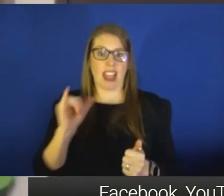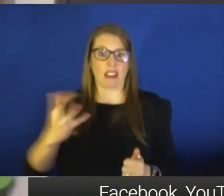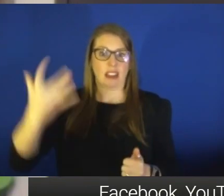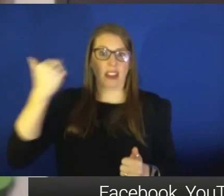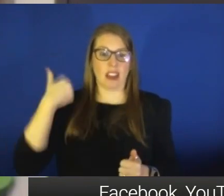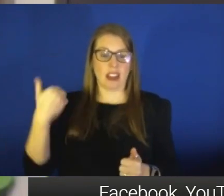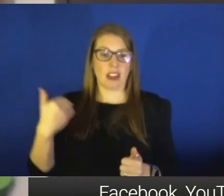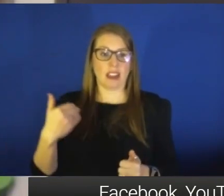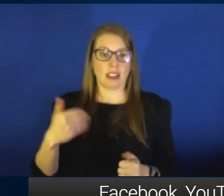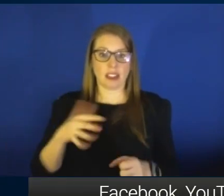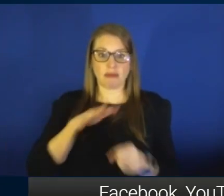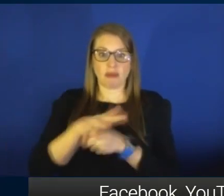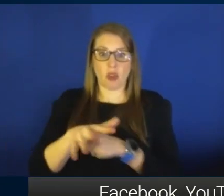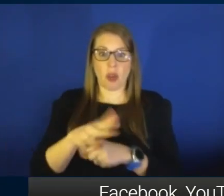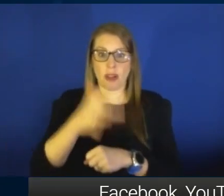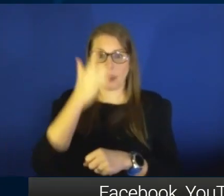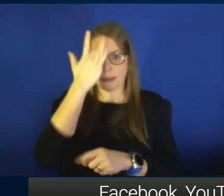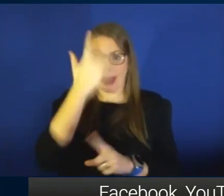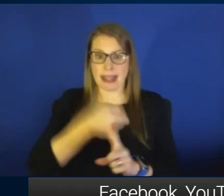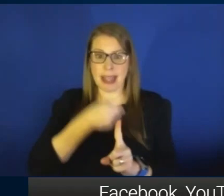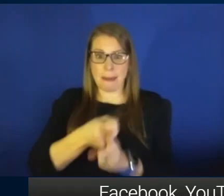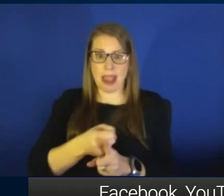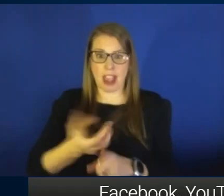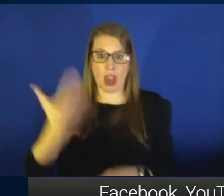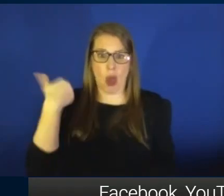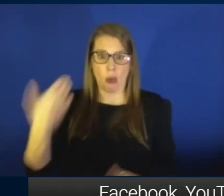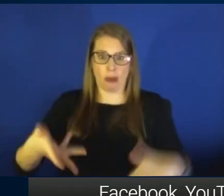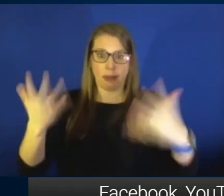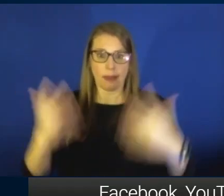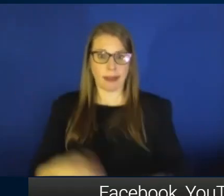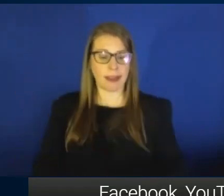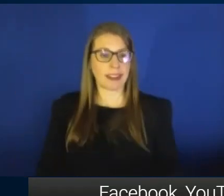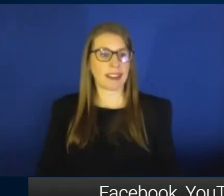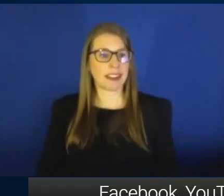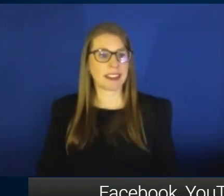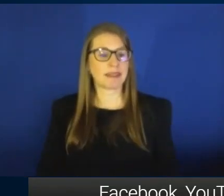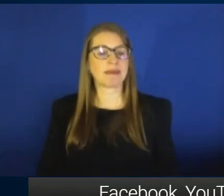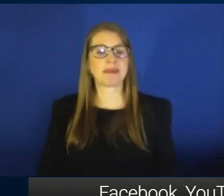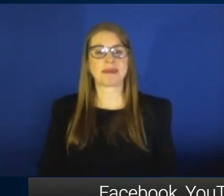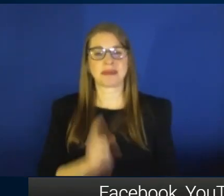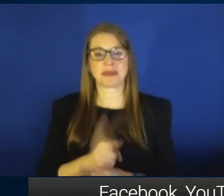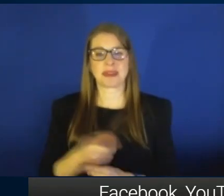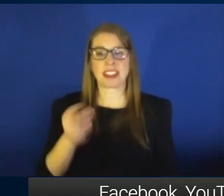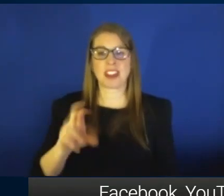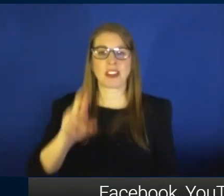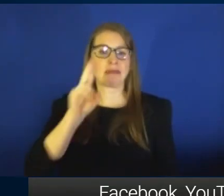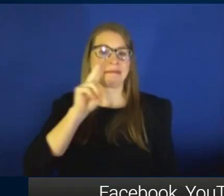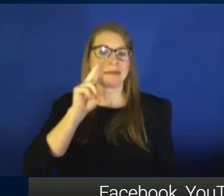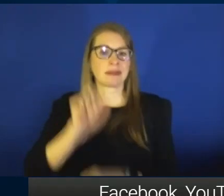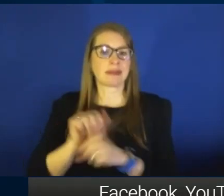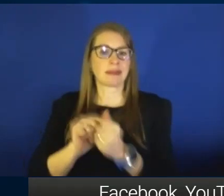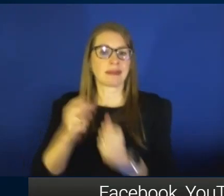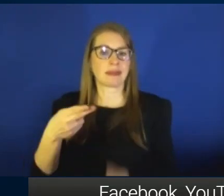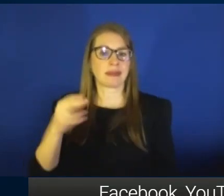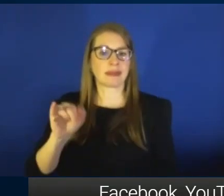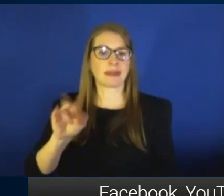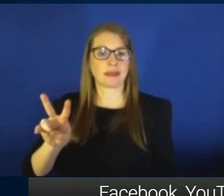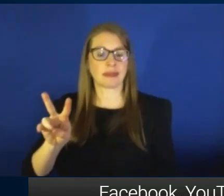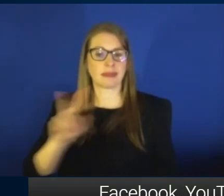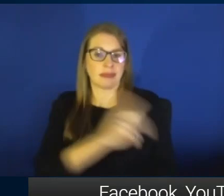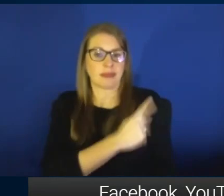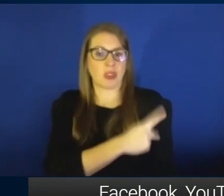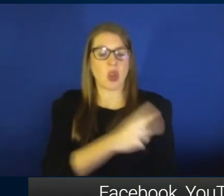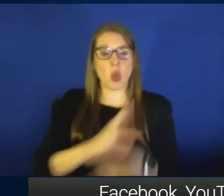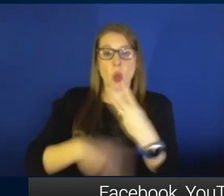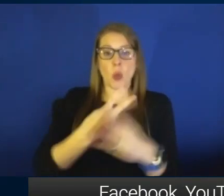pandemic ago. Right. I know. Well, we talk about it. mean, Dr. Hawkinson works with HIV patients, and we've got World's AIDS Day coming up